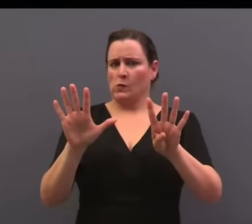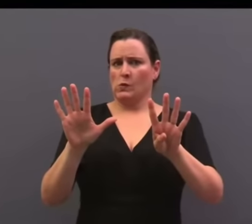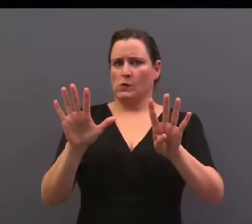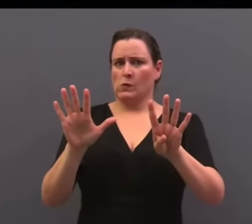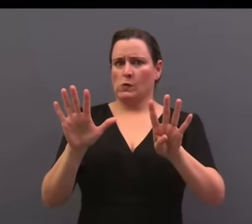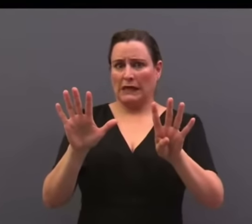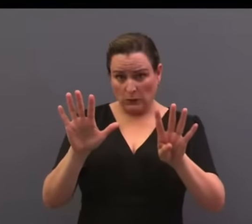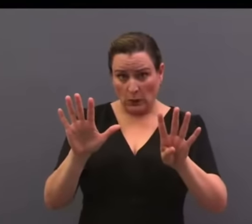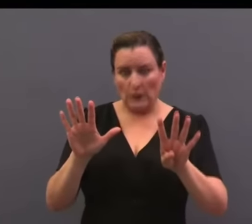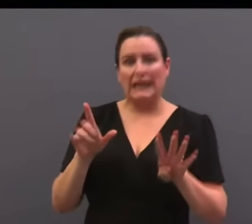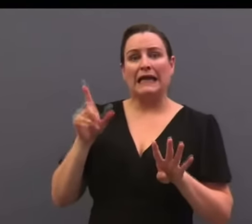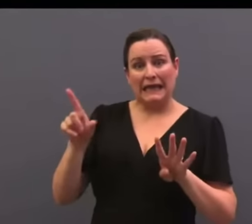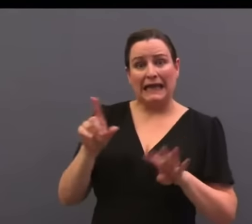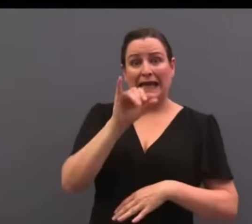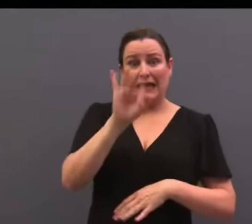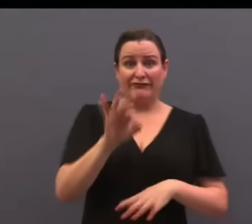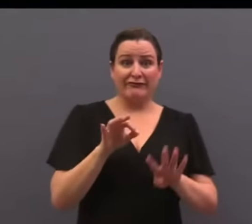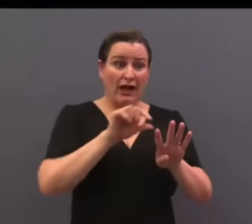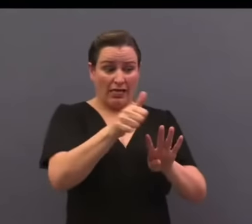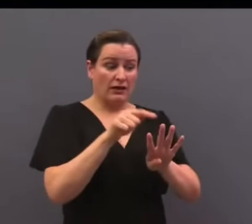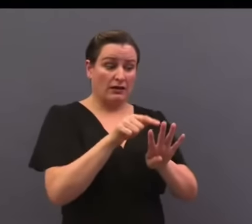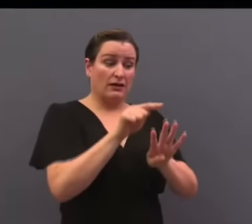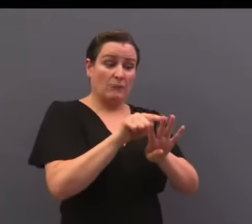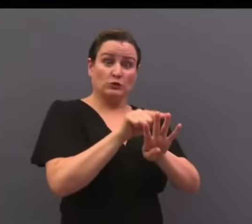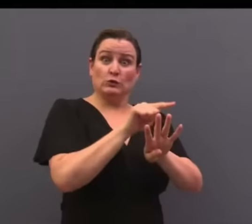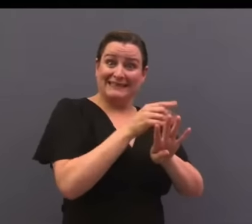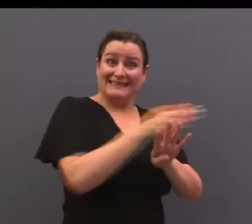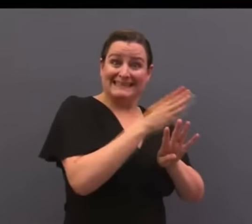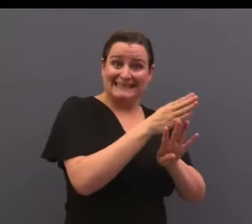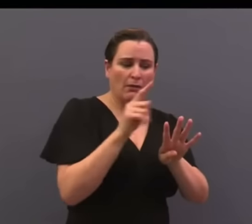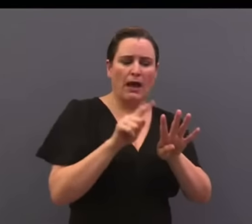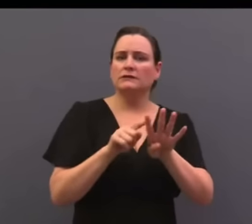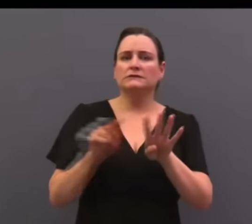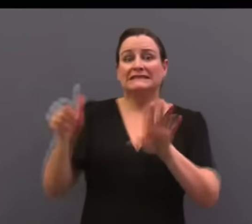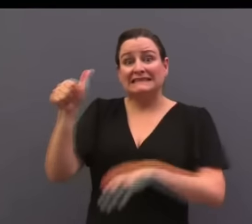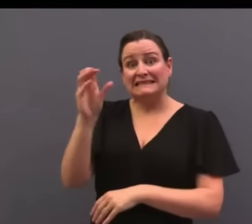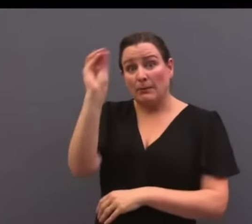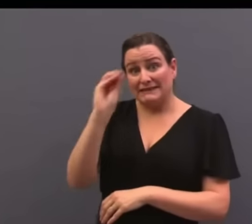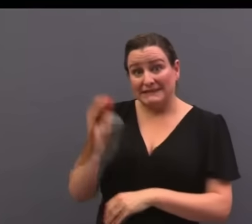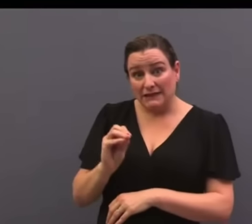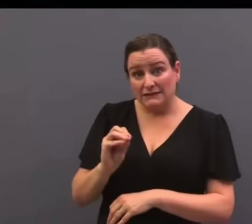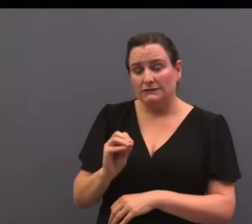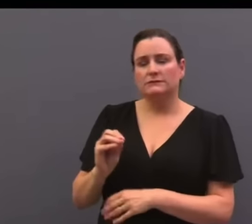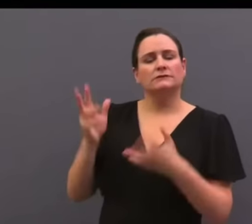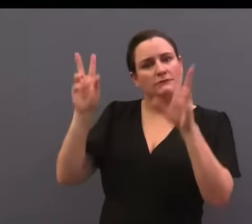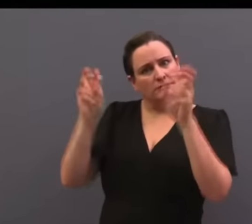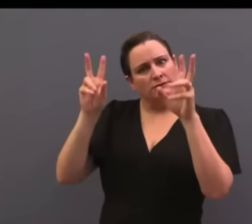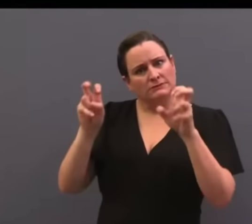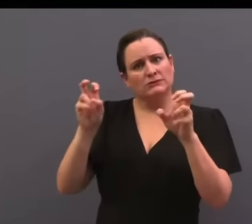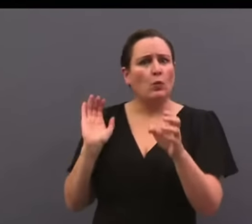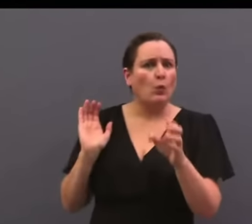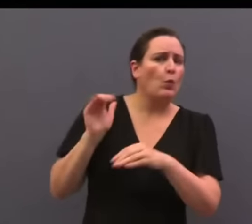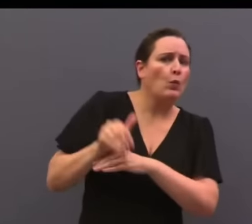reality. Understand your electoral system. And ladies and gentlemen, we cannot